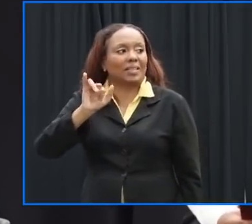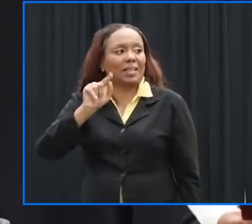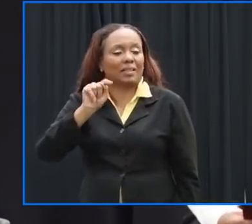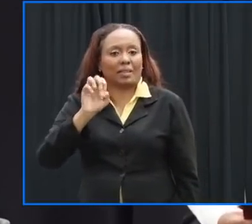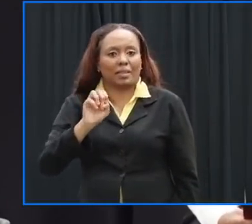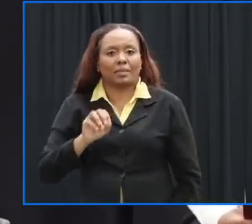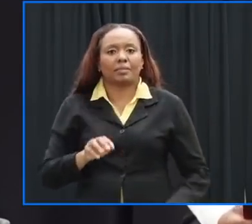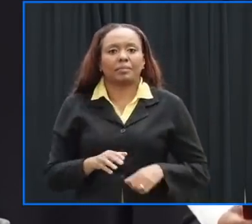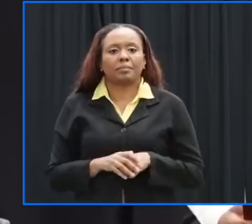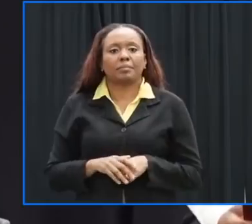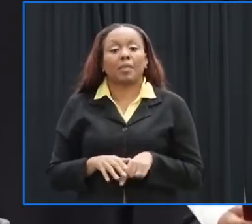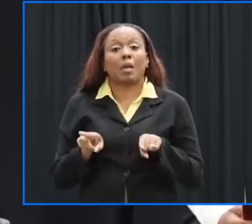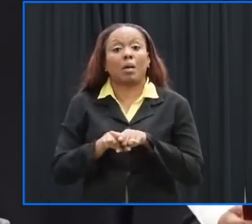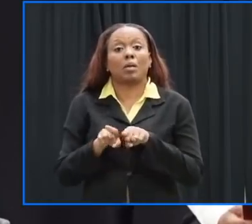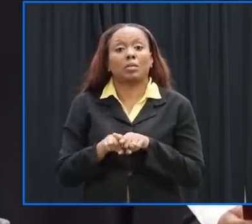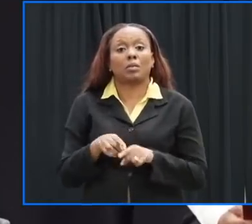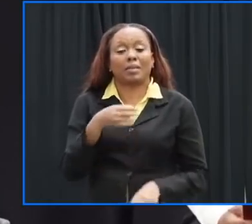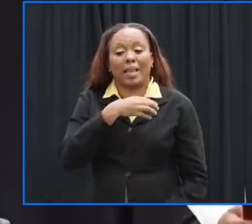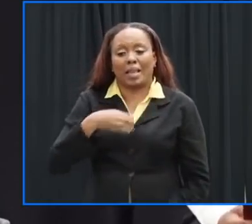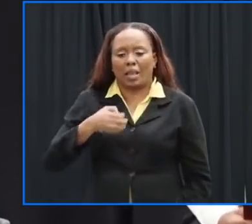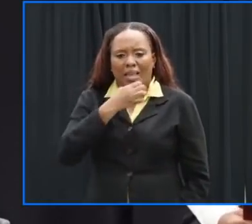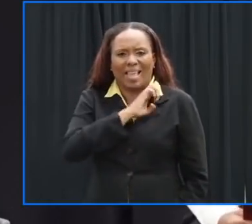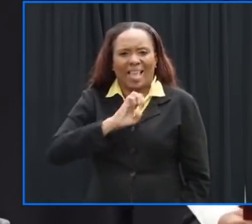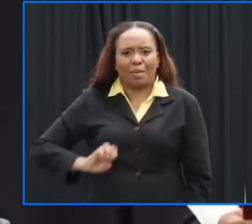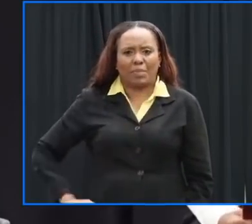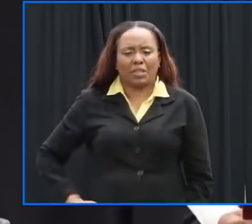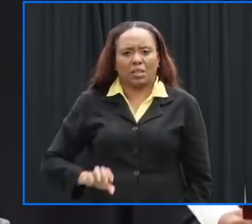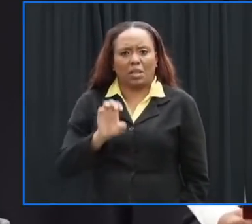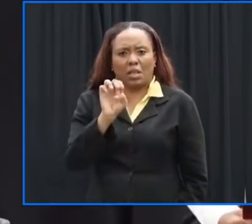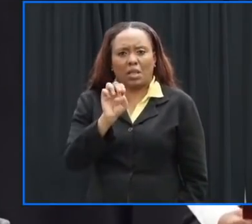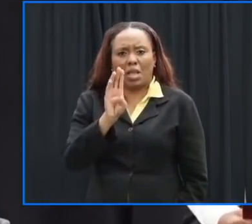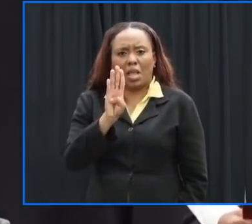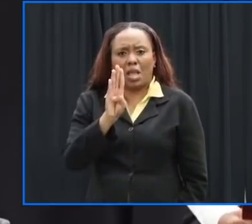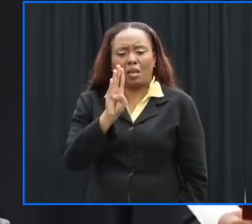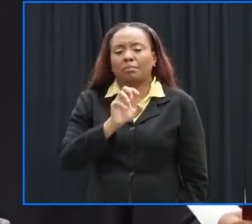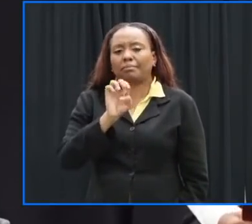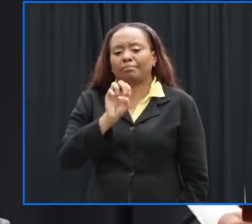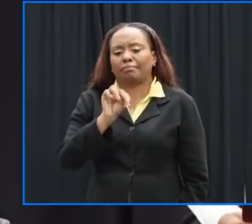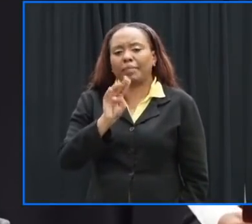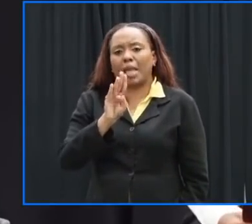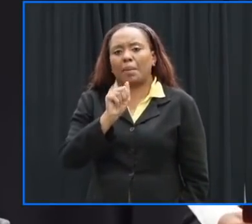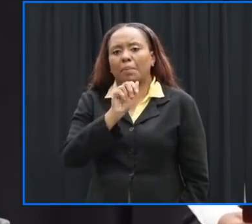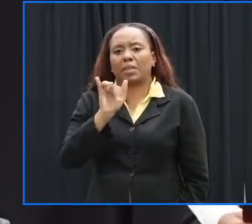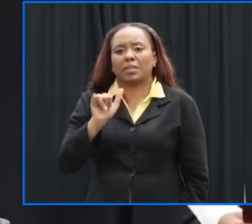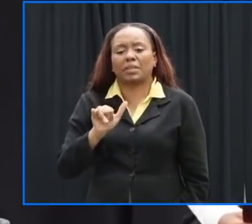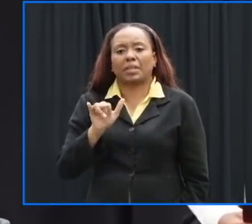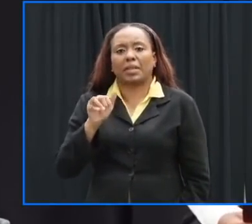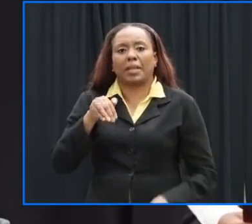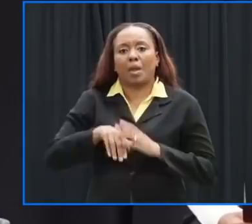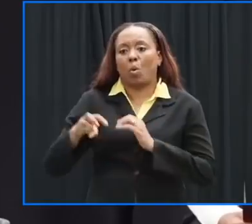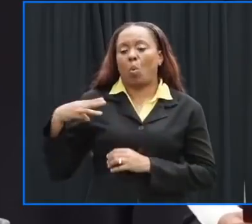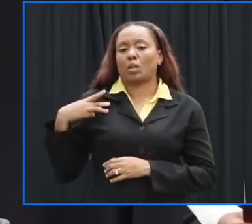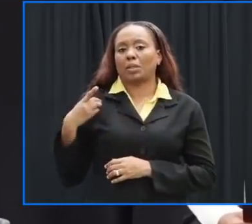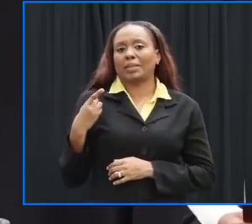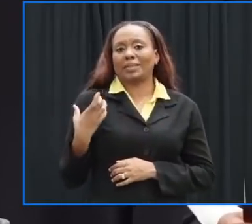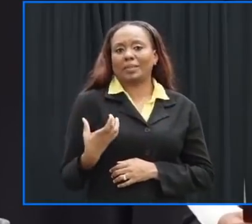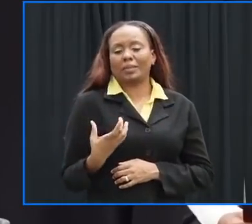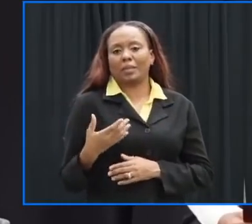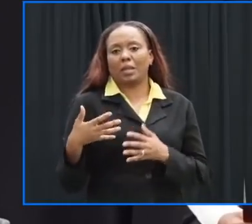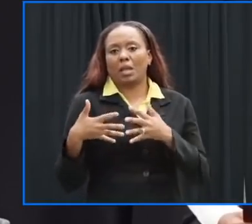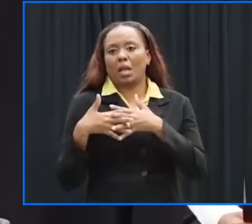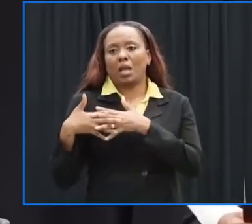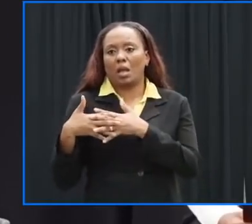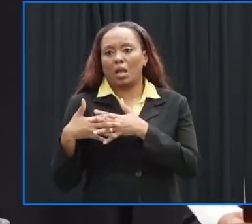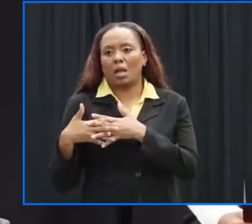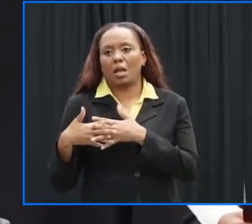the embassy at washington um in the americas and the high commission in the united kingdom um to be immediately